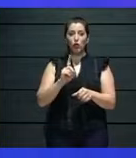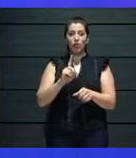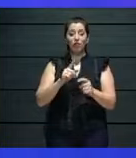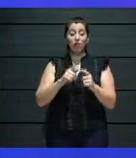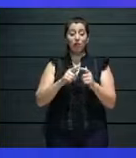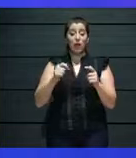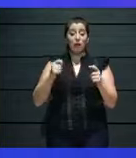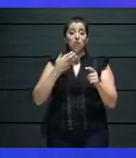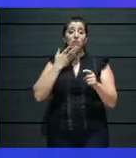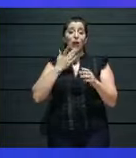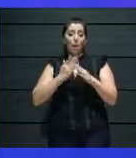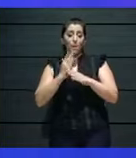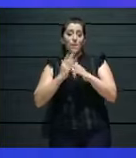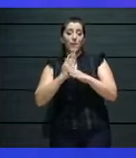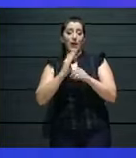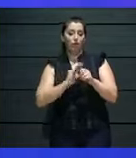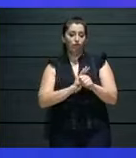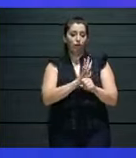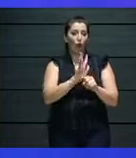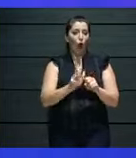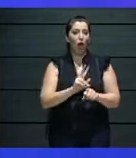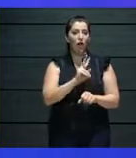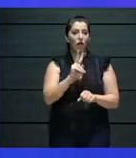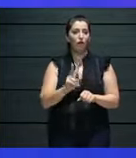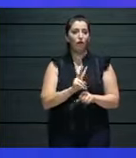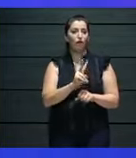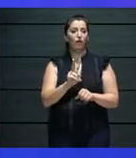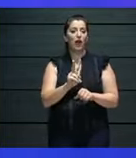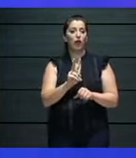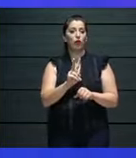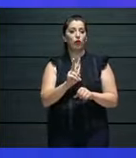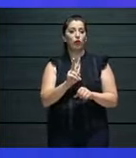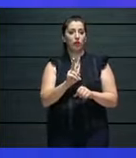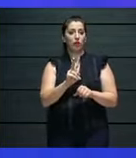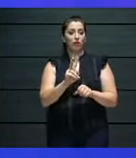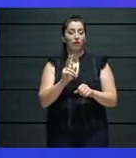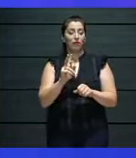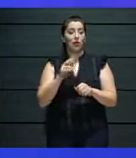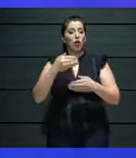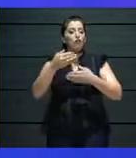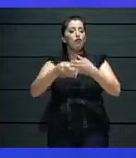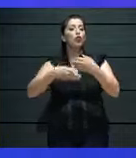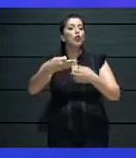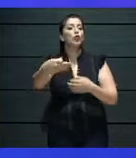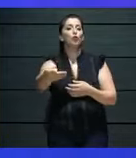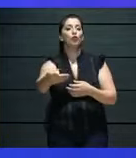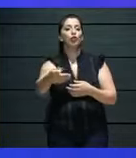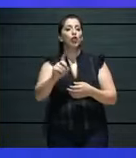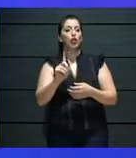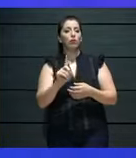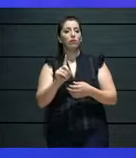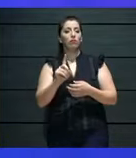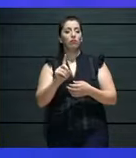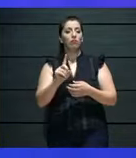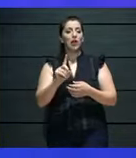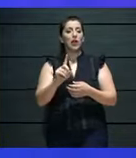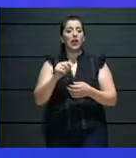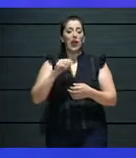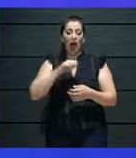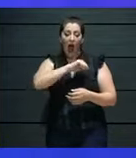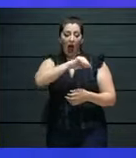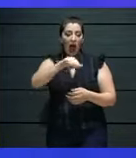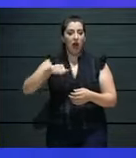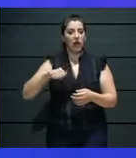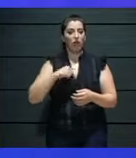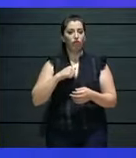culture and the arts are not afraid. It's important that we revise our